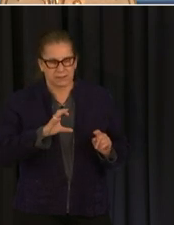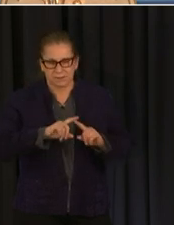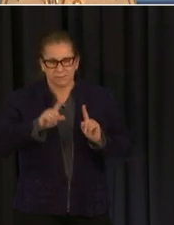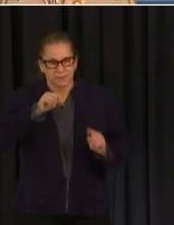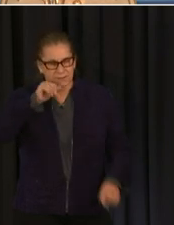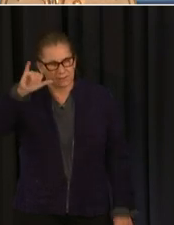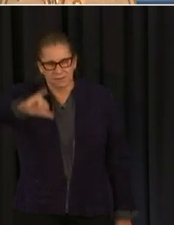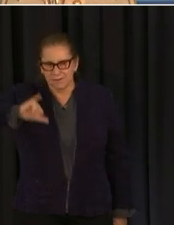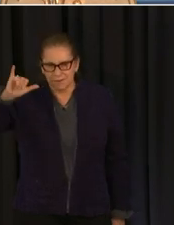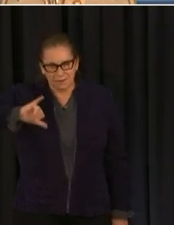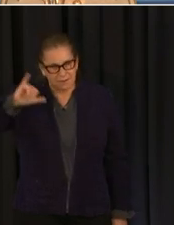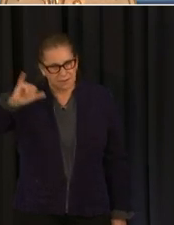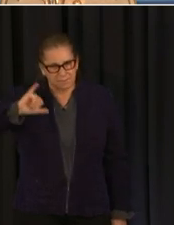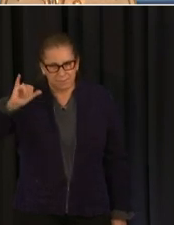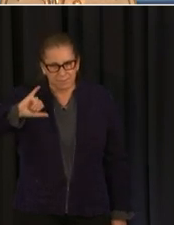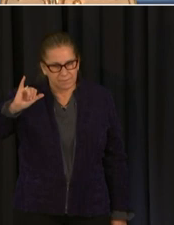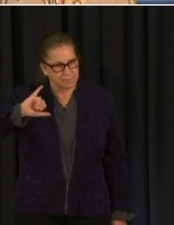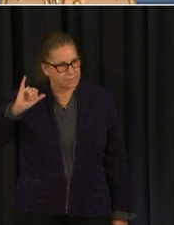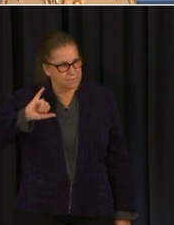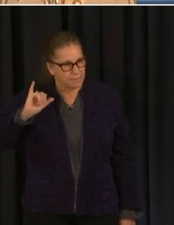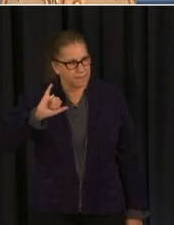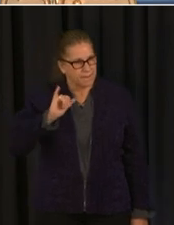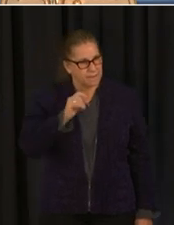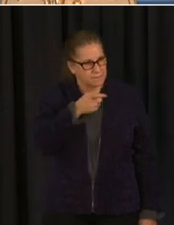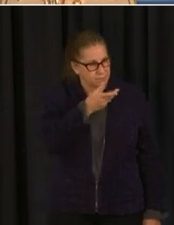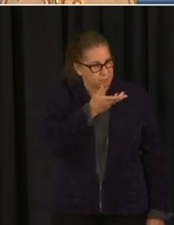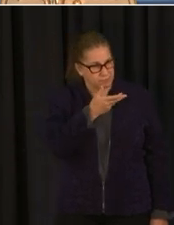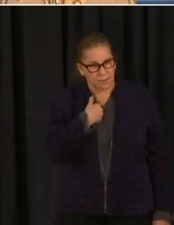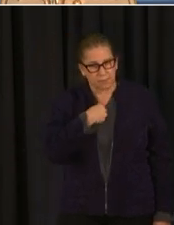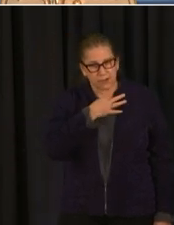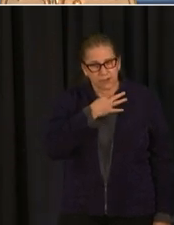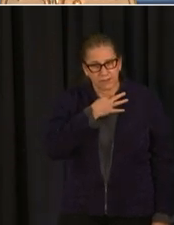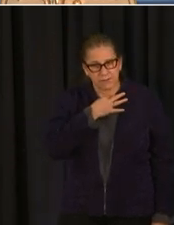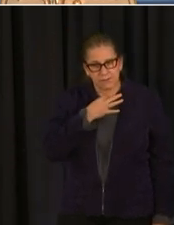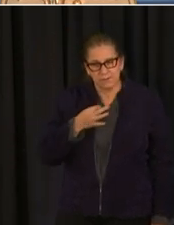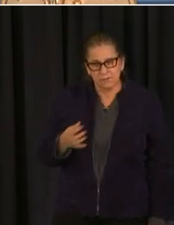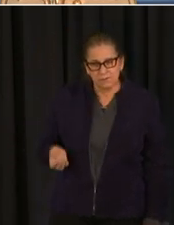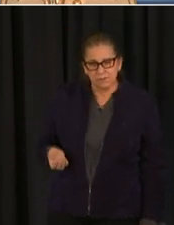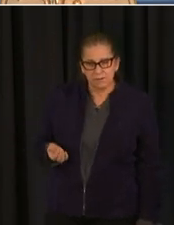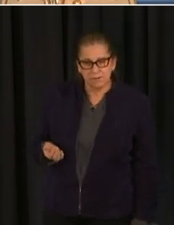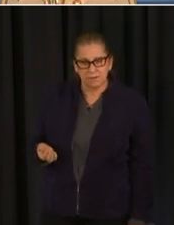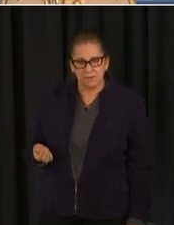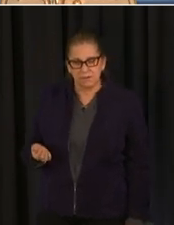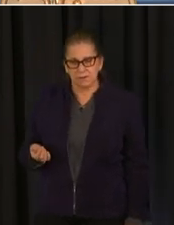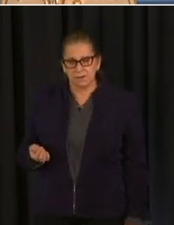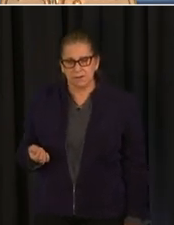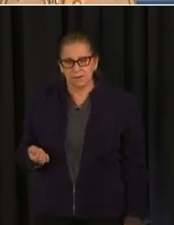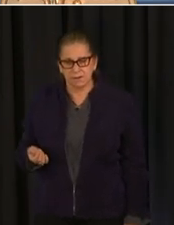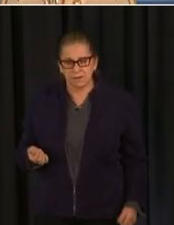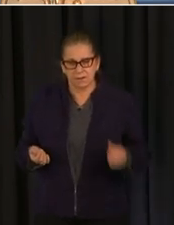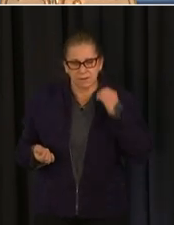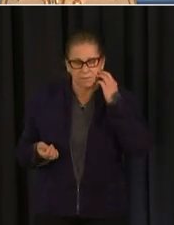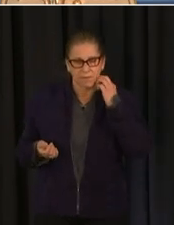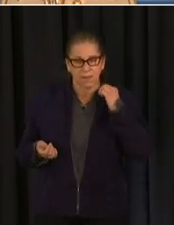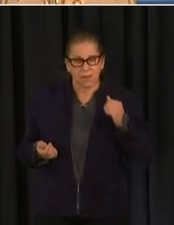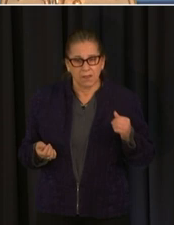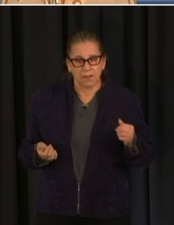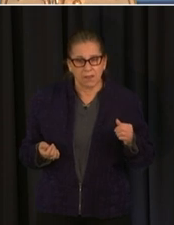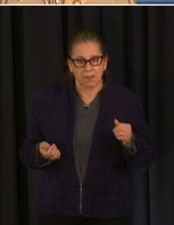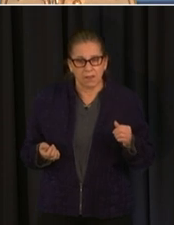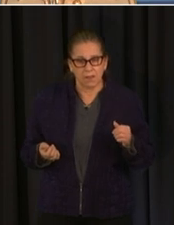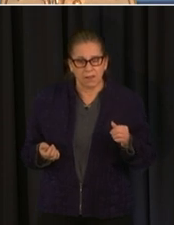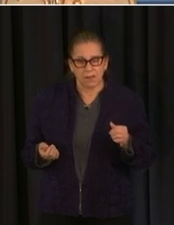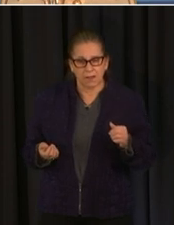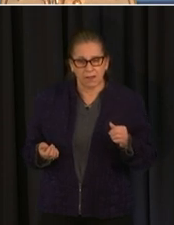did that ever come up in in jurisdictions with your counterparts at all about maybe grouping northern virginia howard county uh